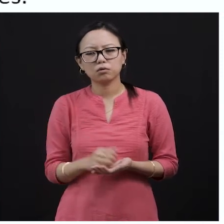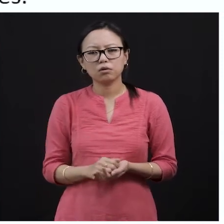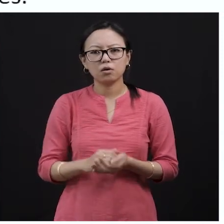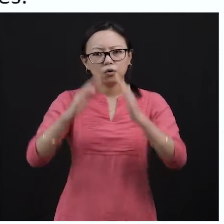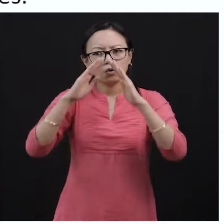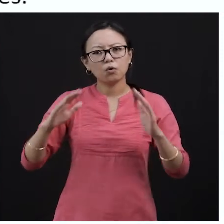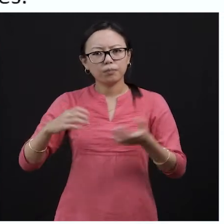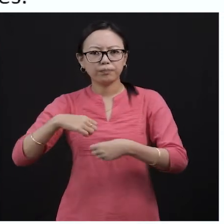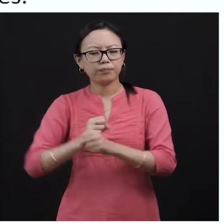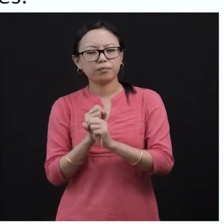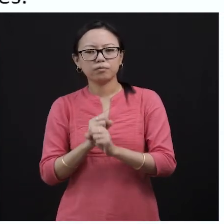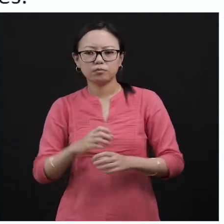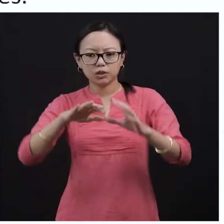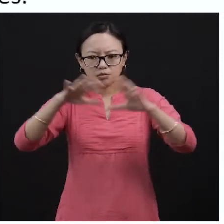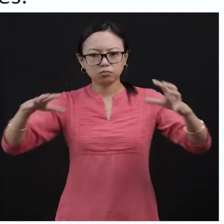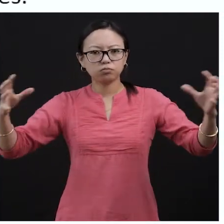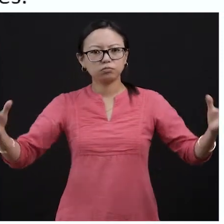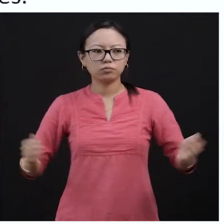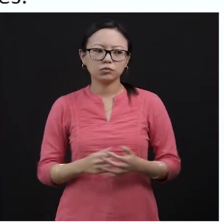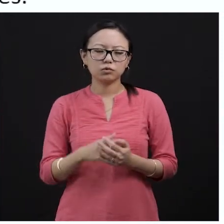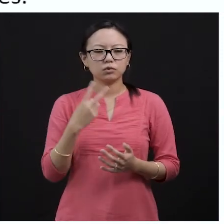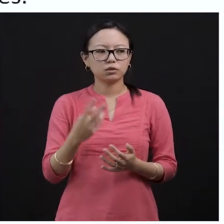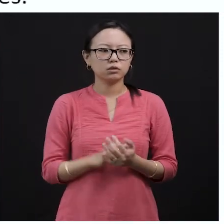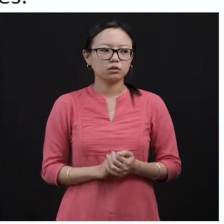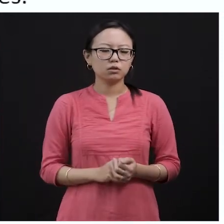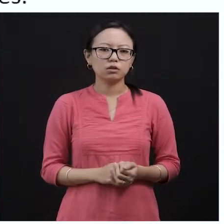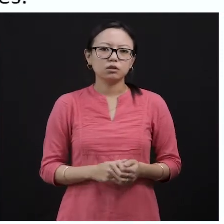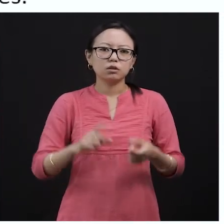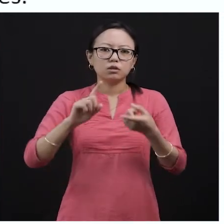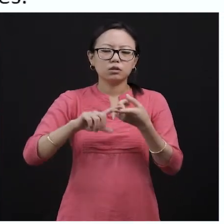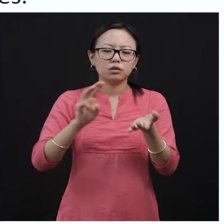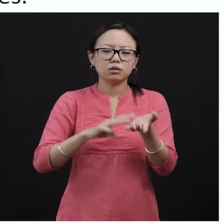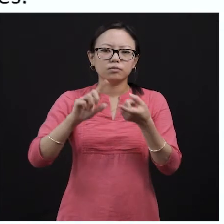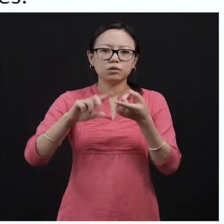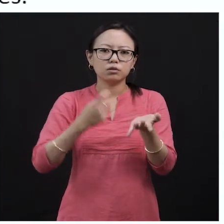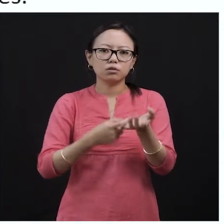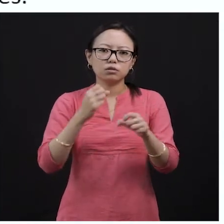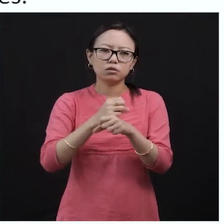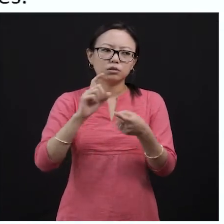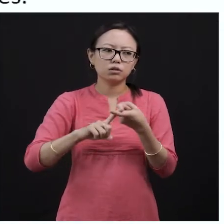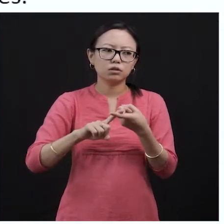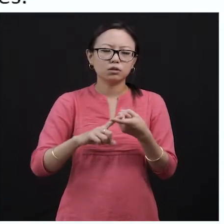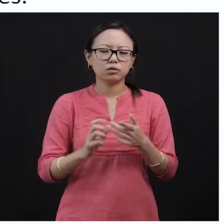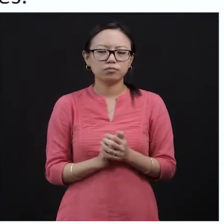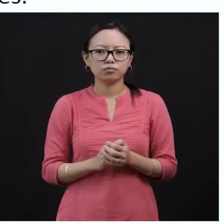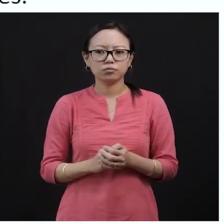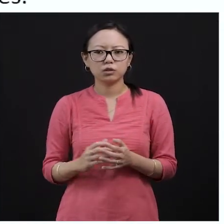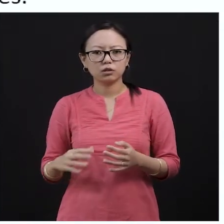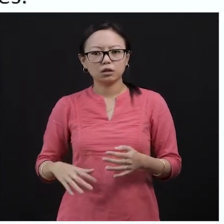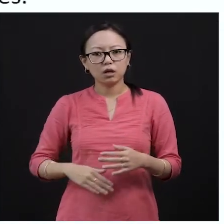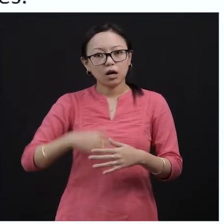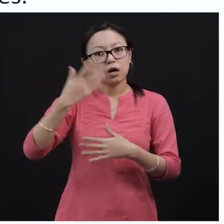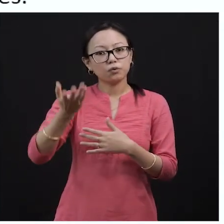the next word here comes emerged. Came out. Emerged. Came out. Clearing. An